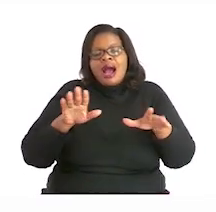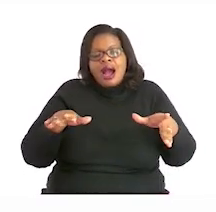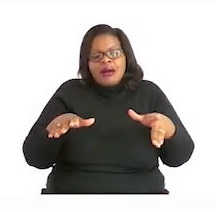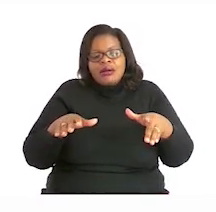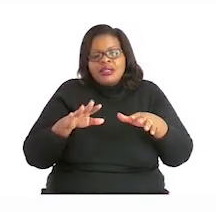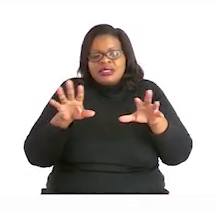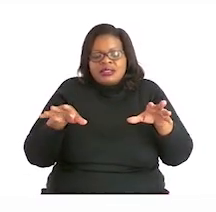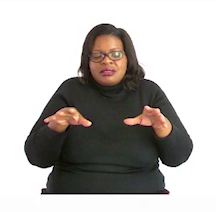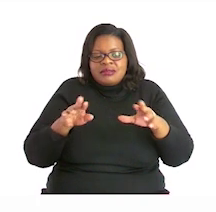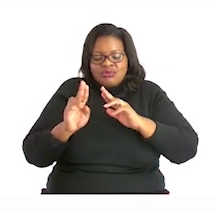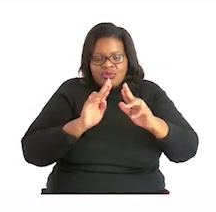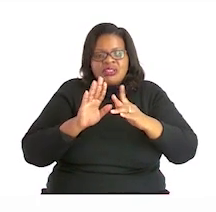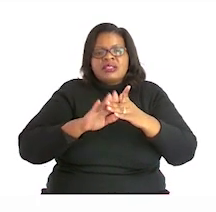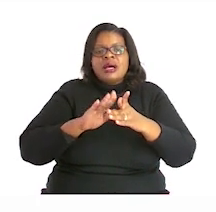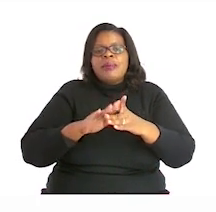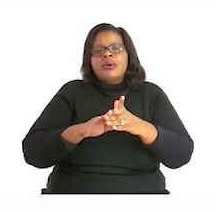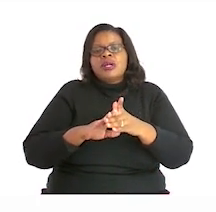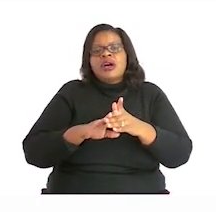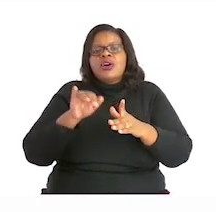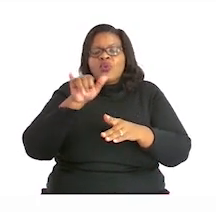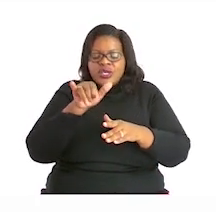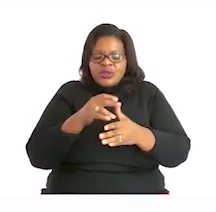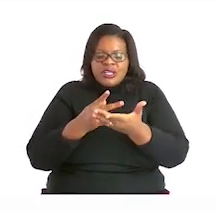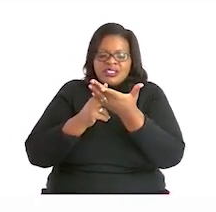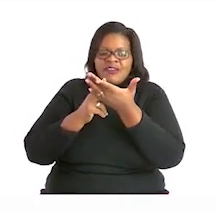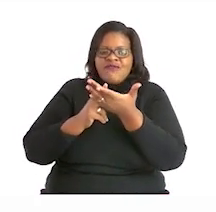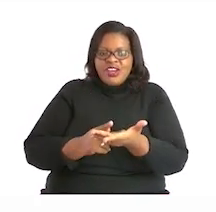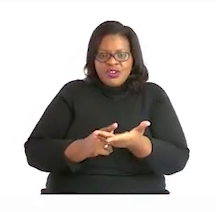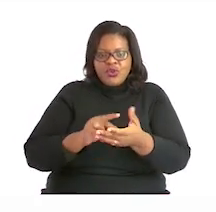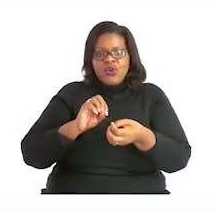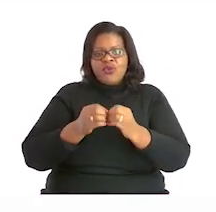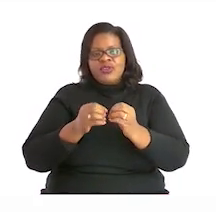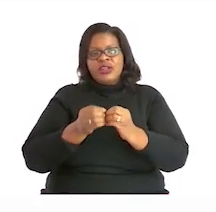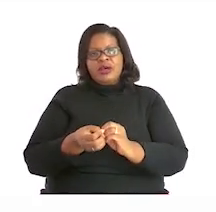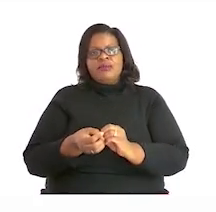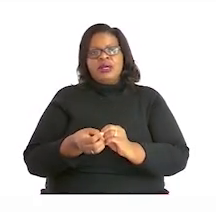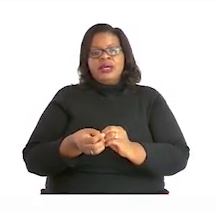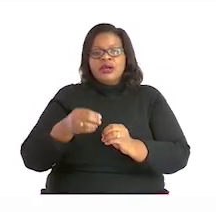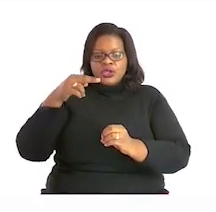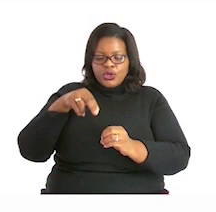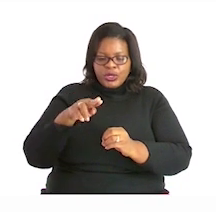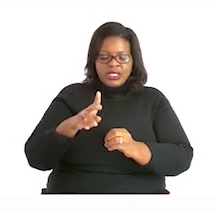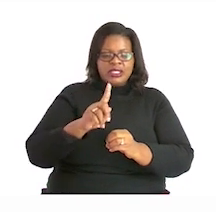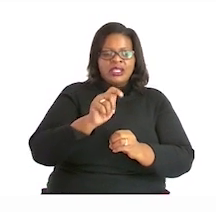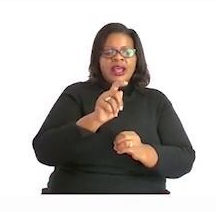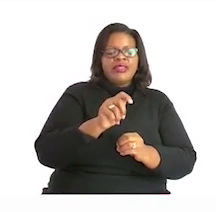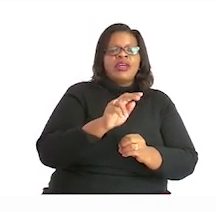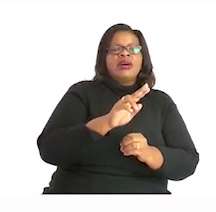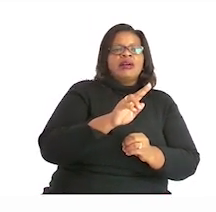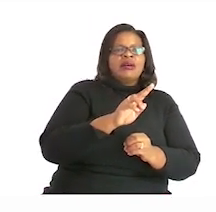try to remember the difference between place value, which is unit, tens, hundreds, thousands,